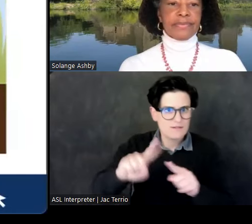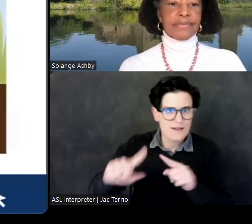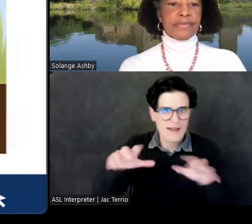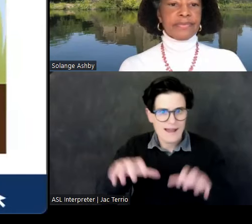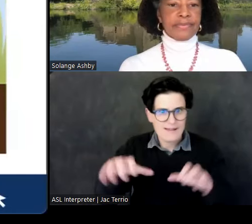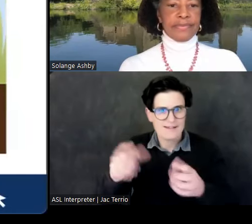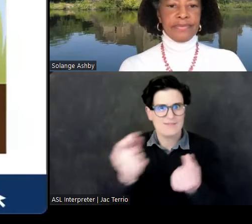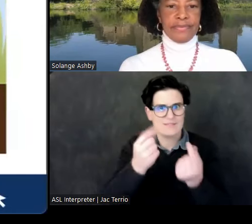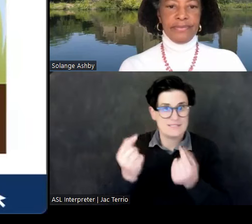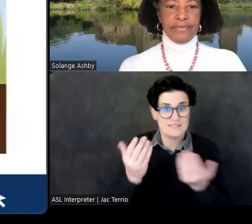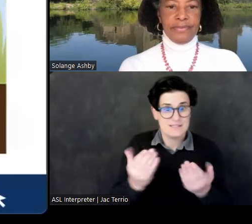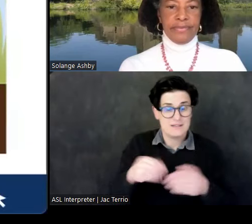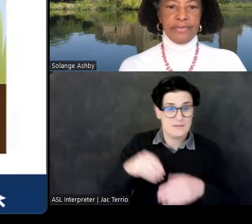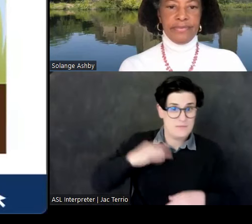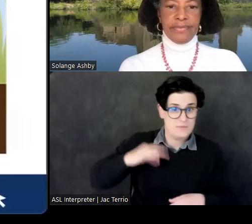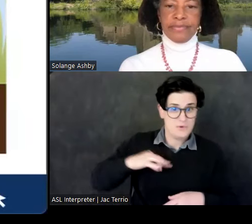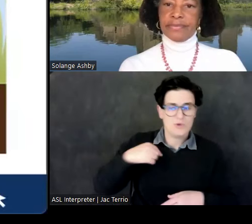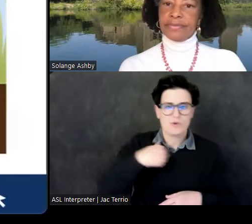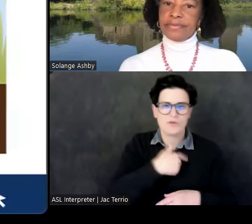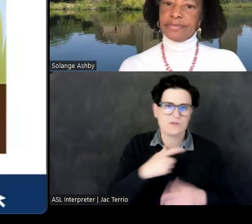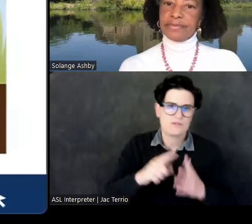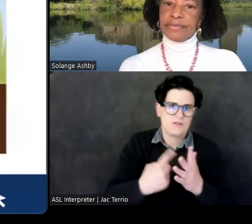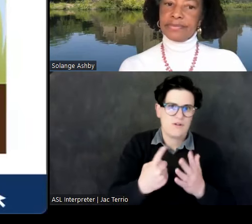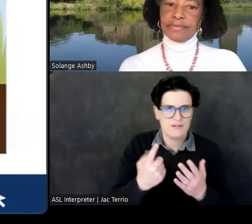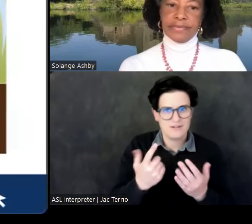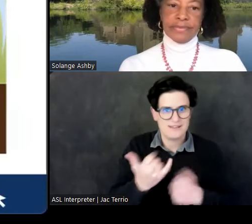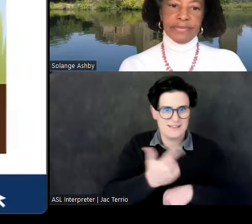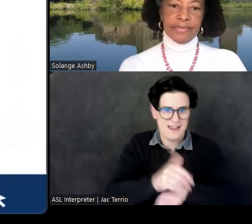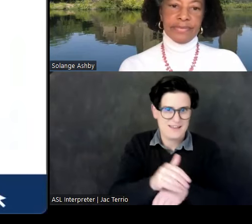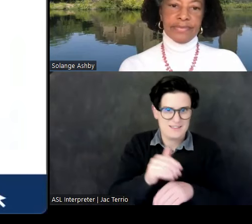we're getting a jump start on the day with tonight's talk.